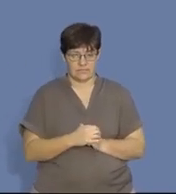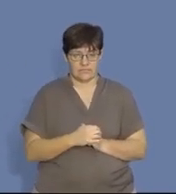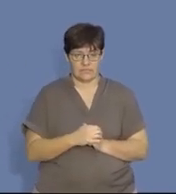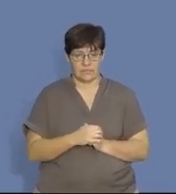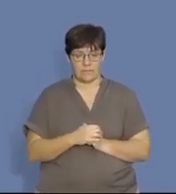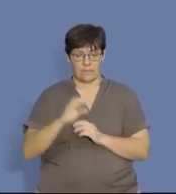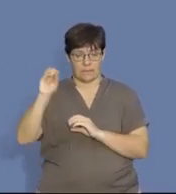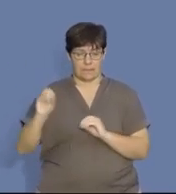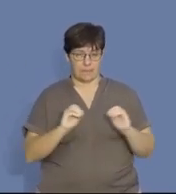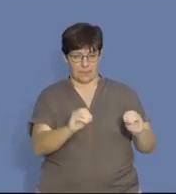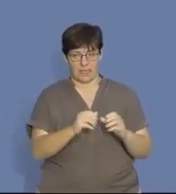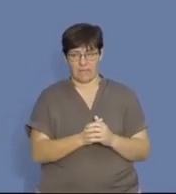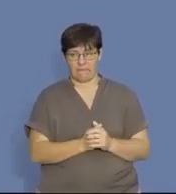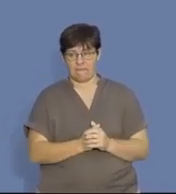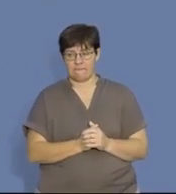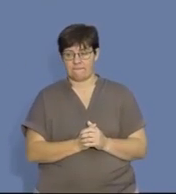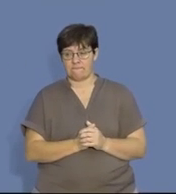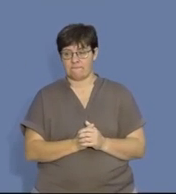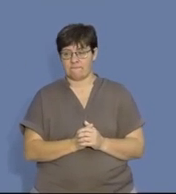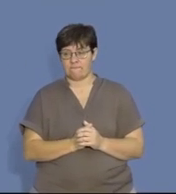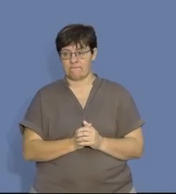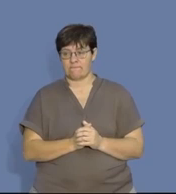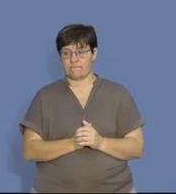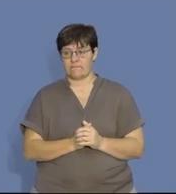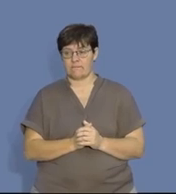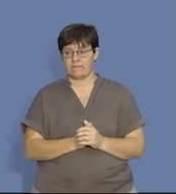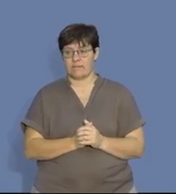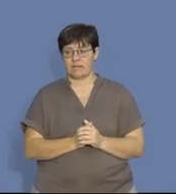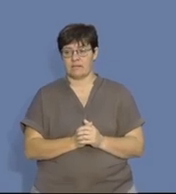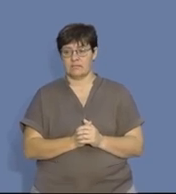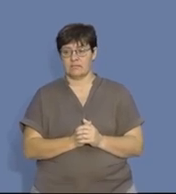Right. Let's take that through. So, plus